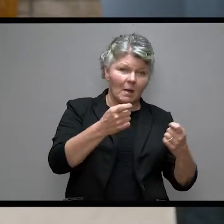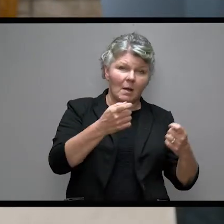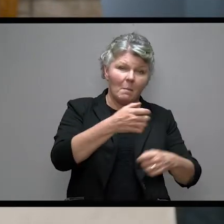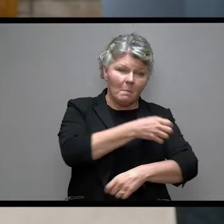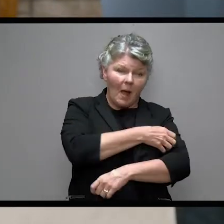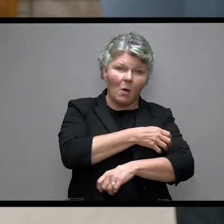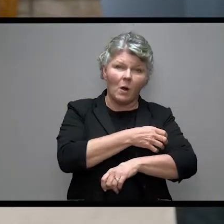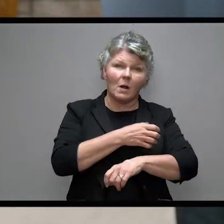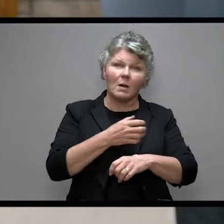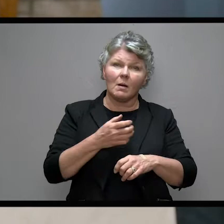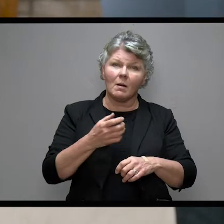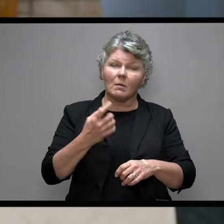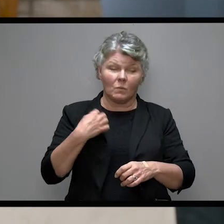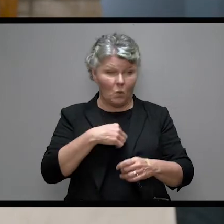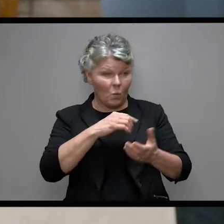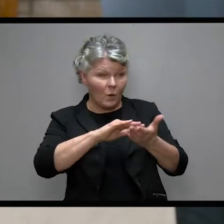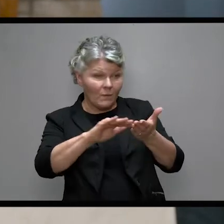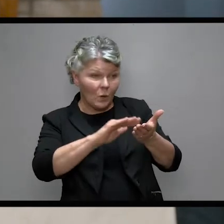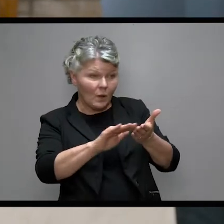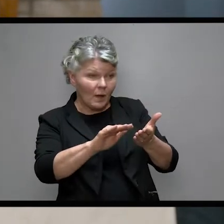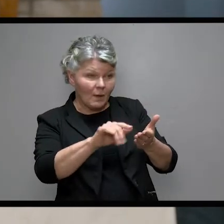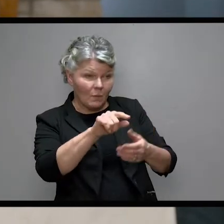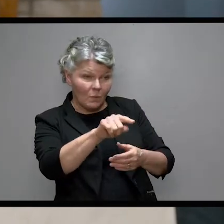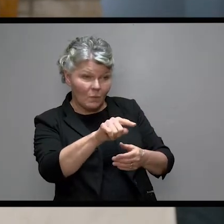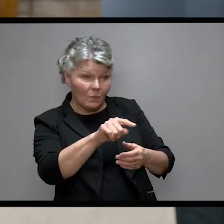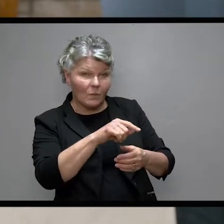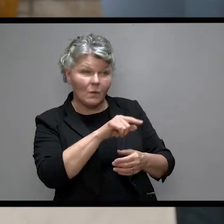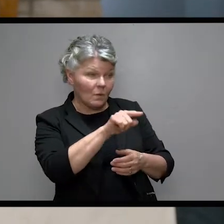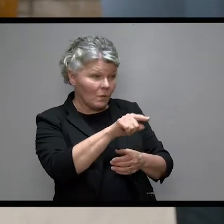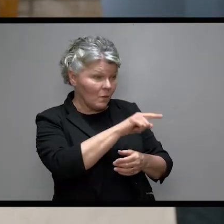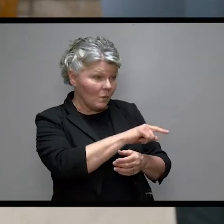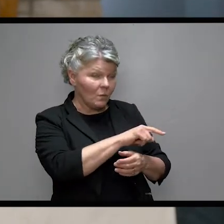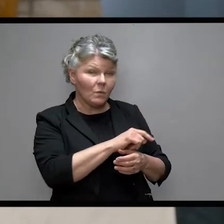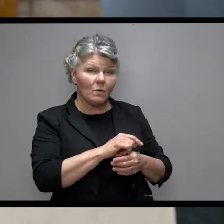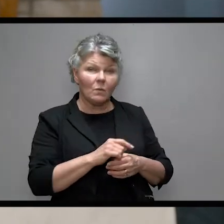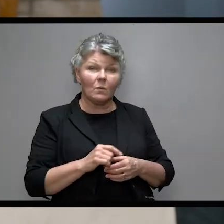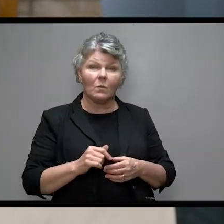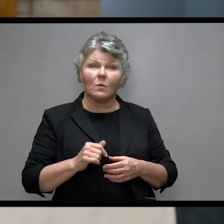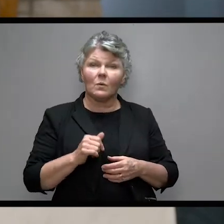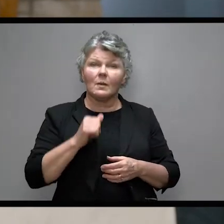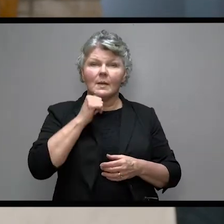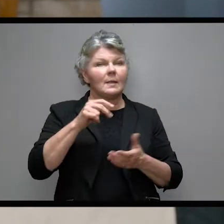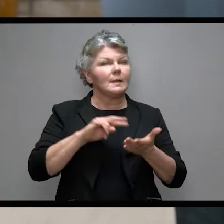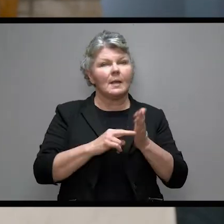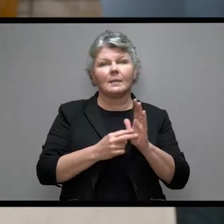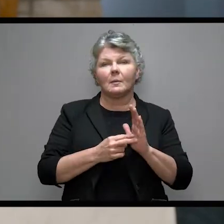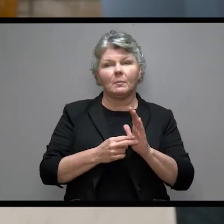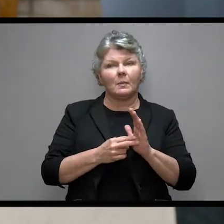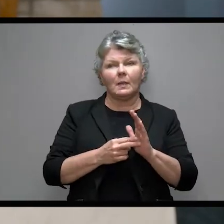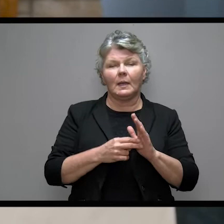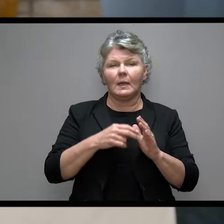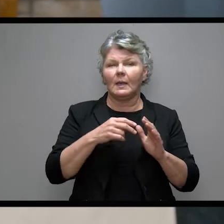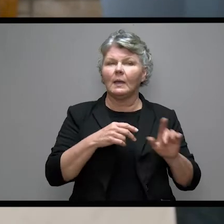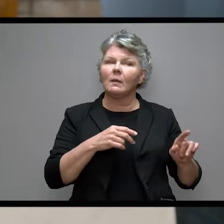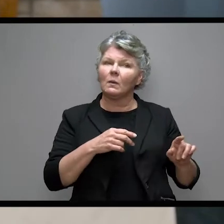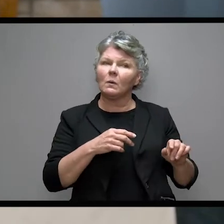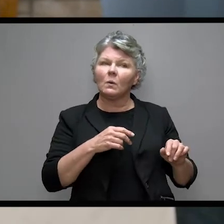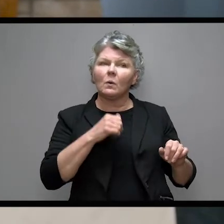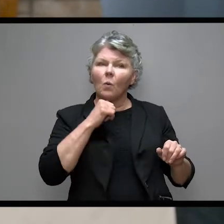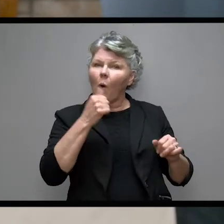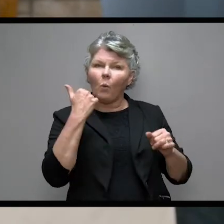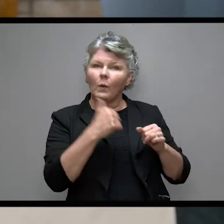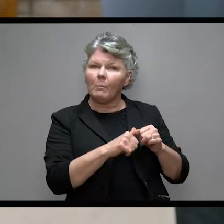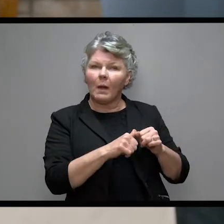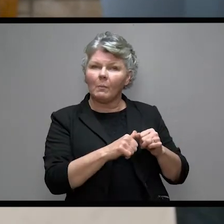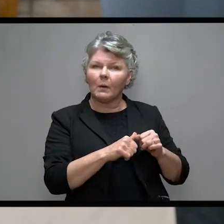And when you forgive well when we forgive we're not saying that we're not going to remember the sin or won't